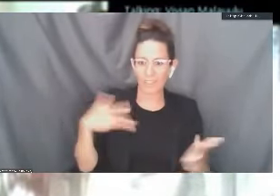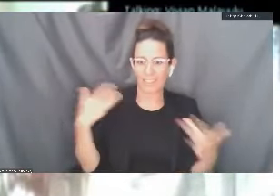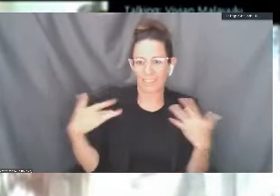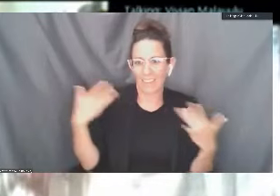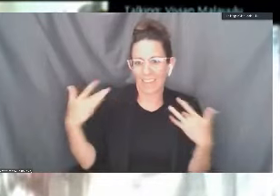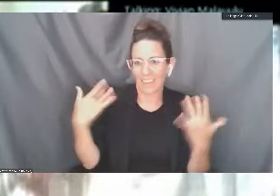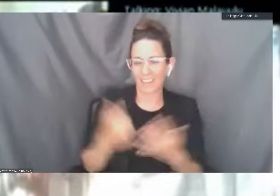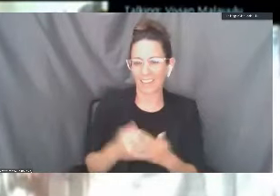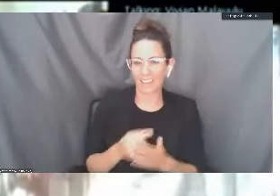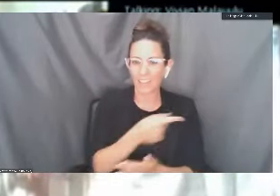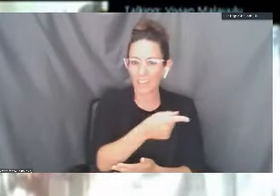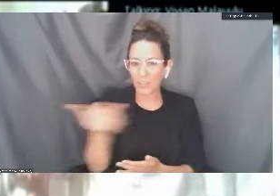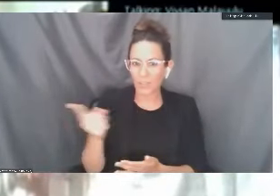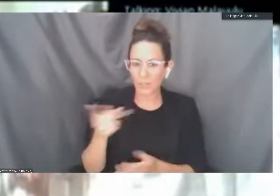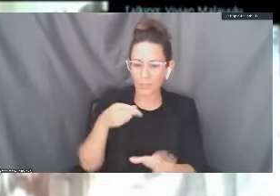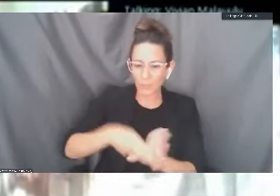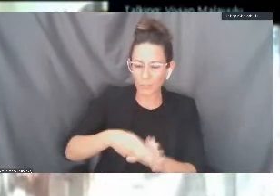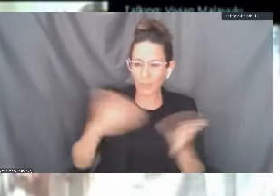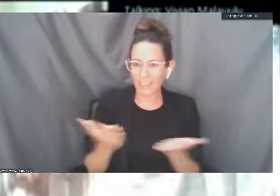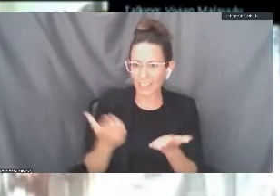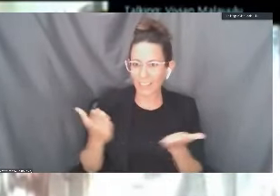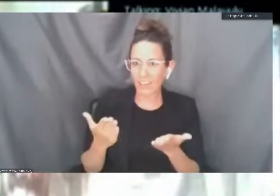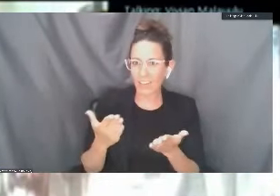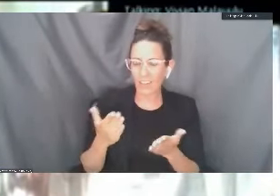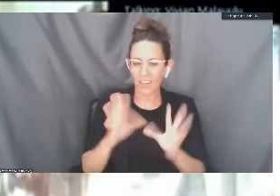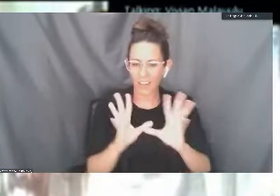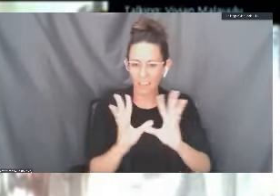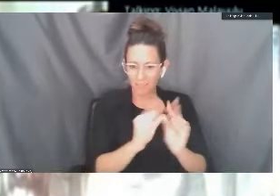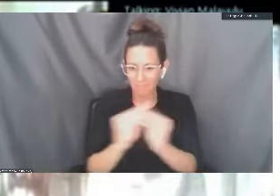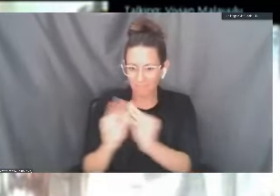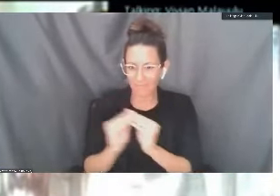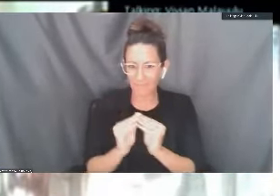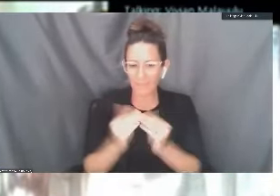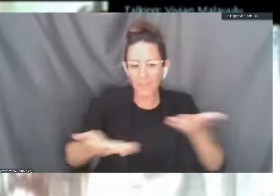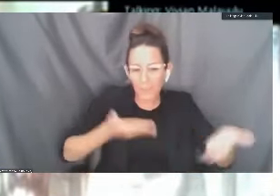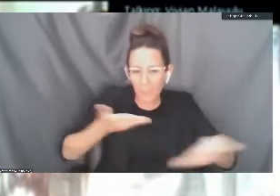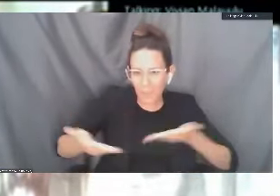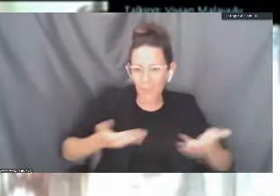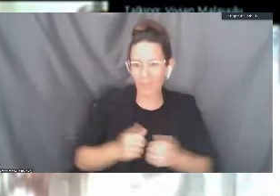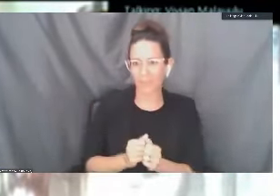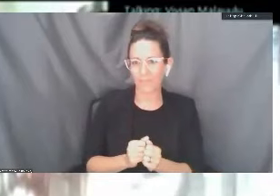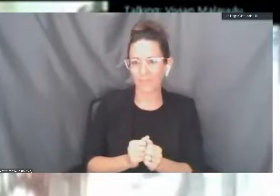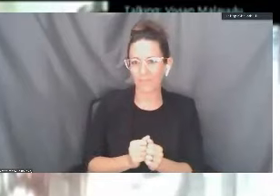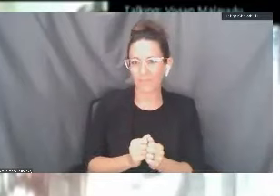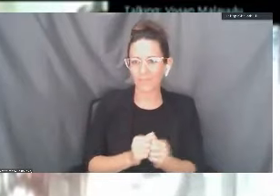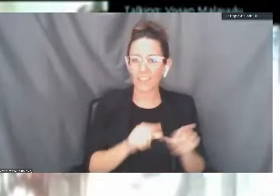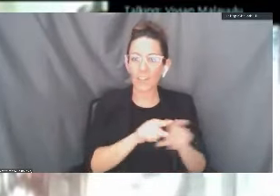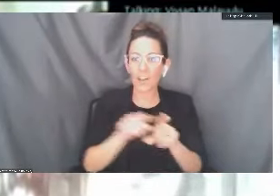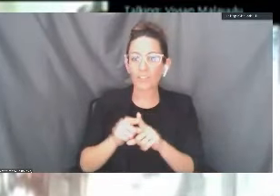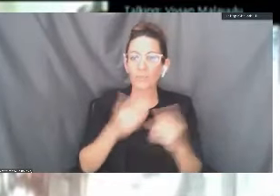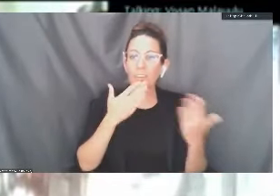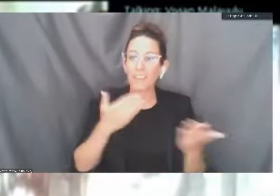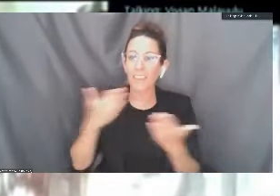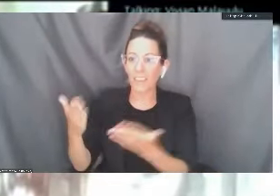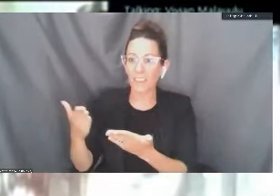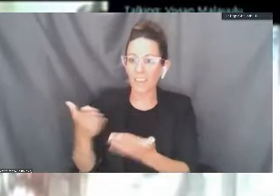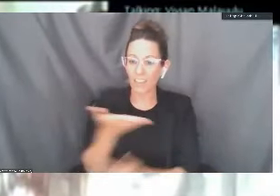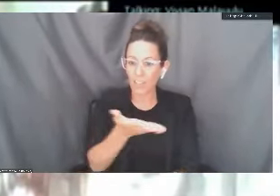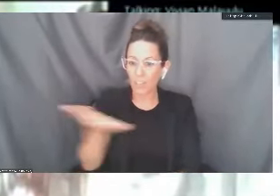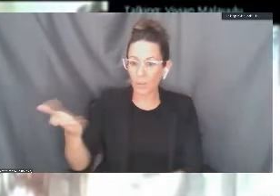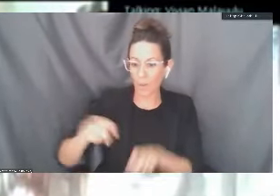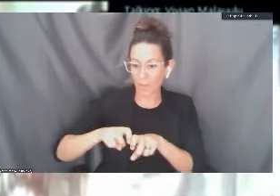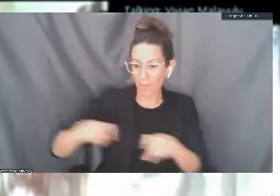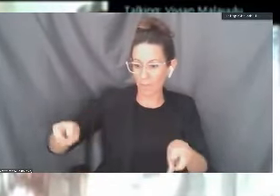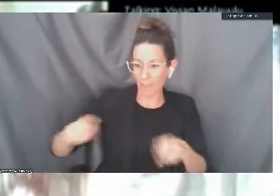that you have joined us at the Student Town Hall. I'd like to welcome all of you. And I'd also like to thank those on the